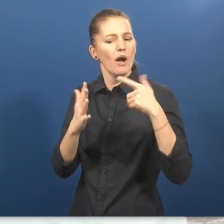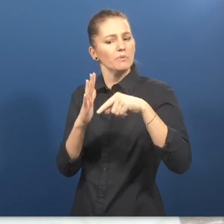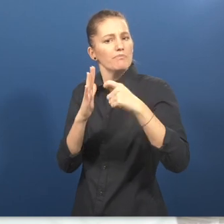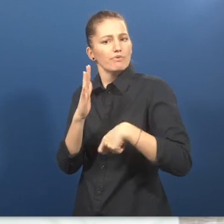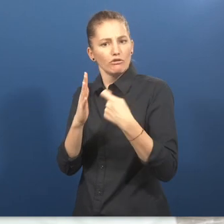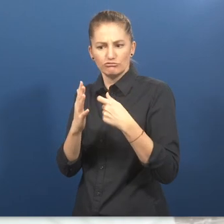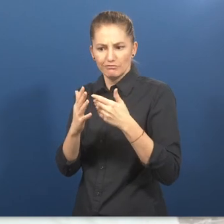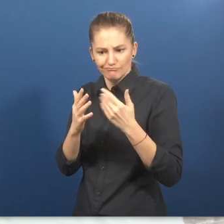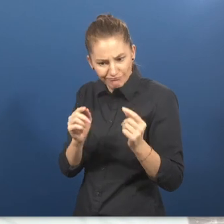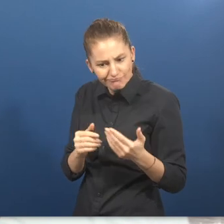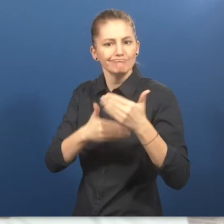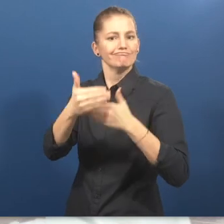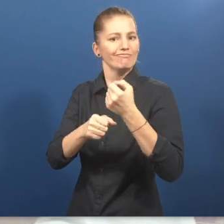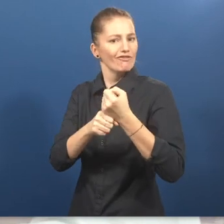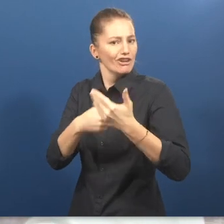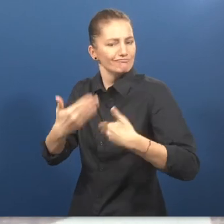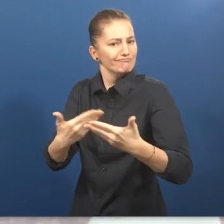People in the grocery store.